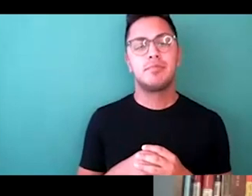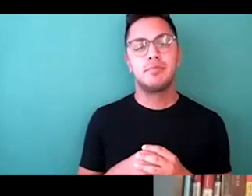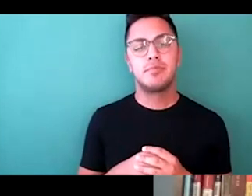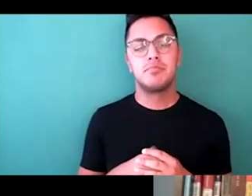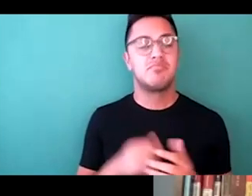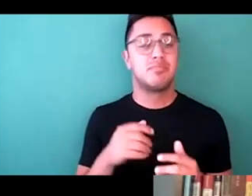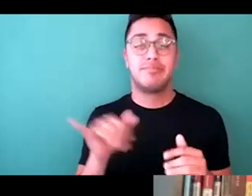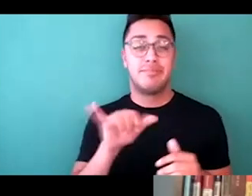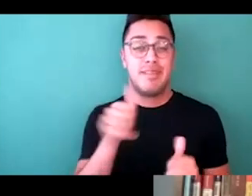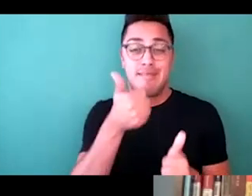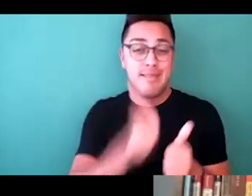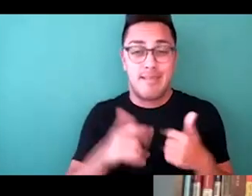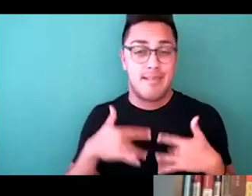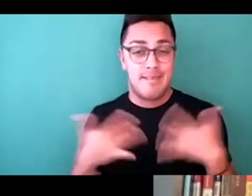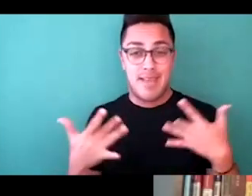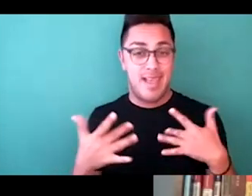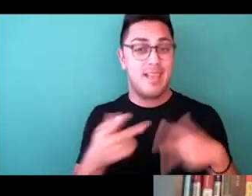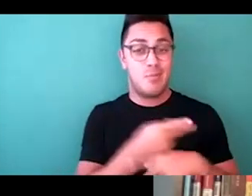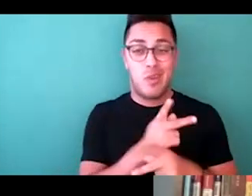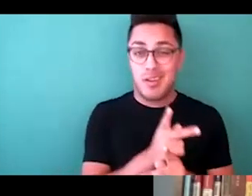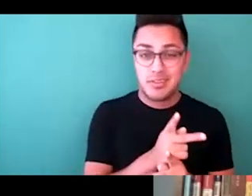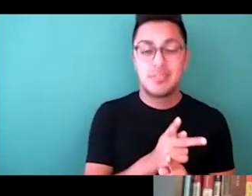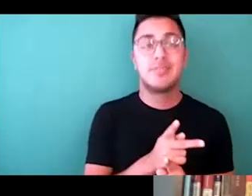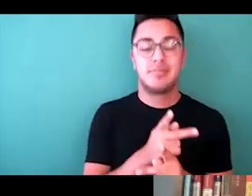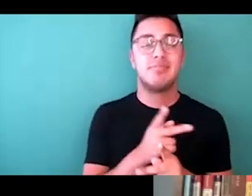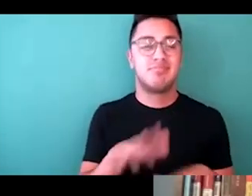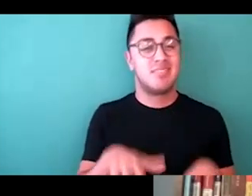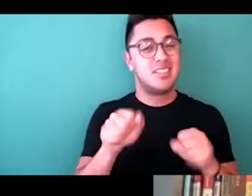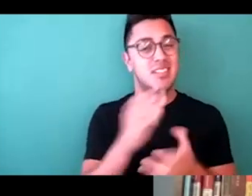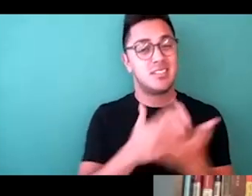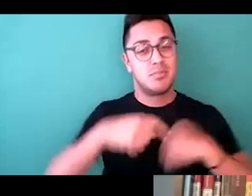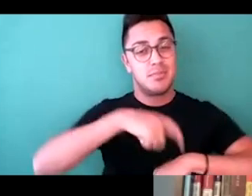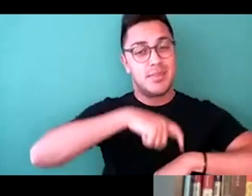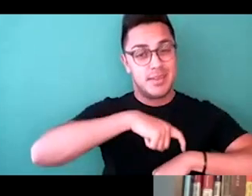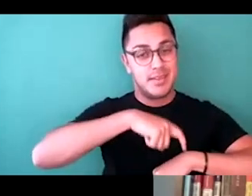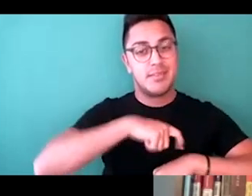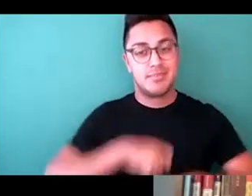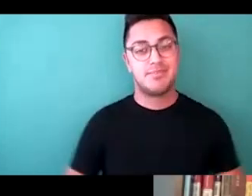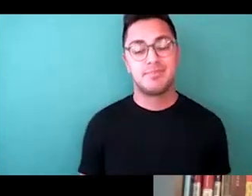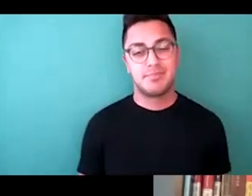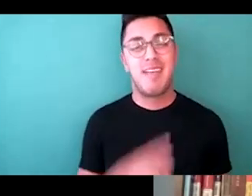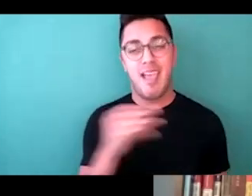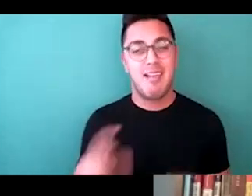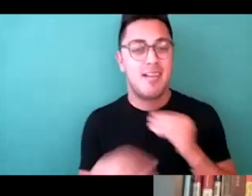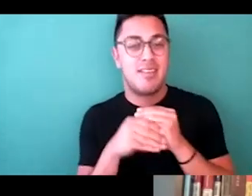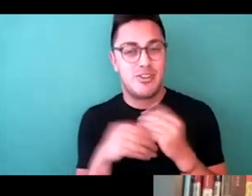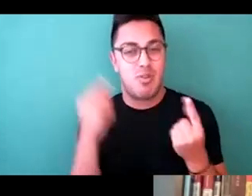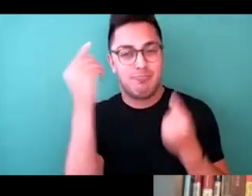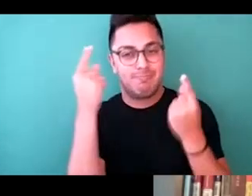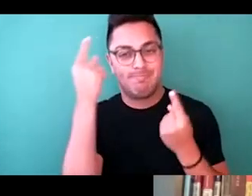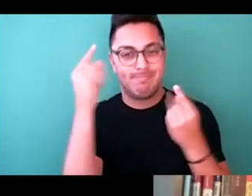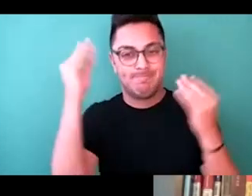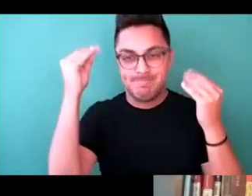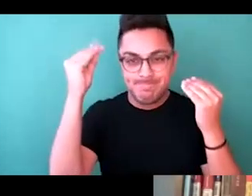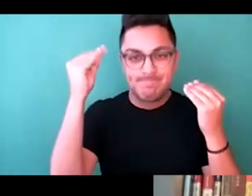with any other event production, takes a little bit of time and additional thought to make sure